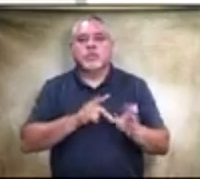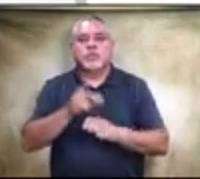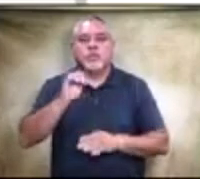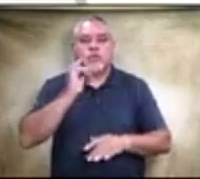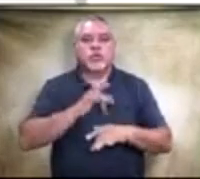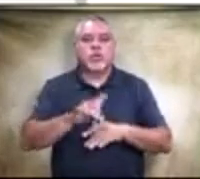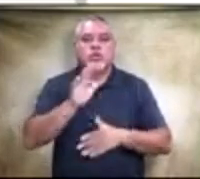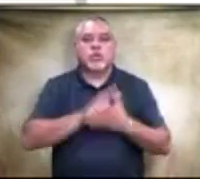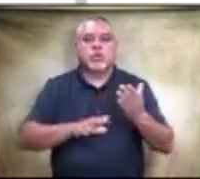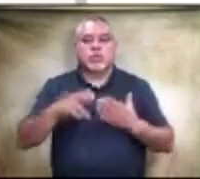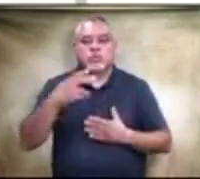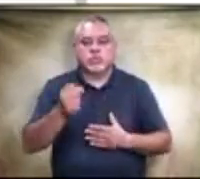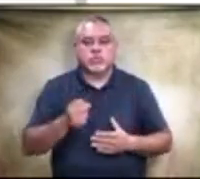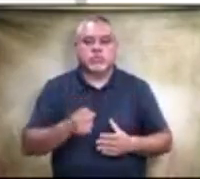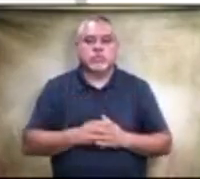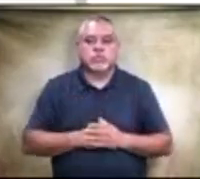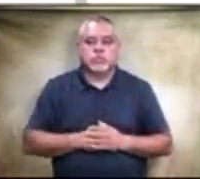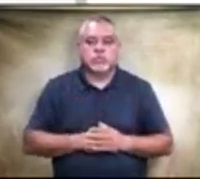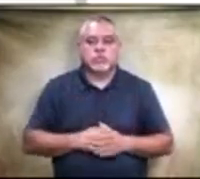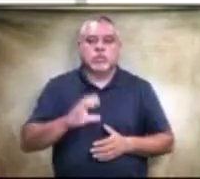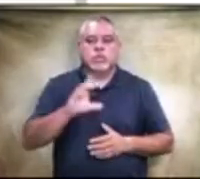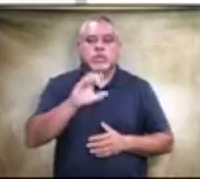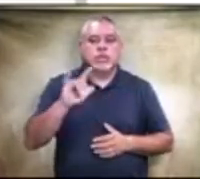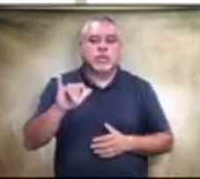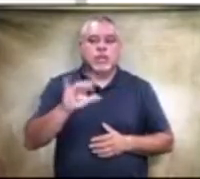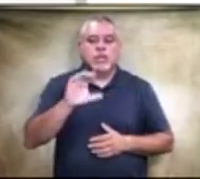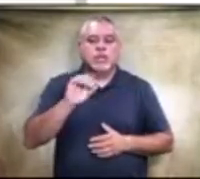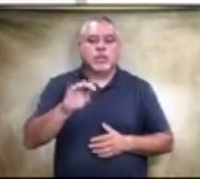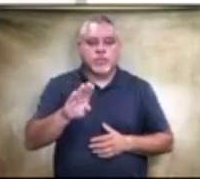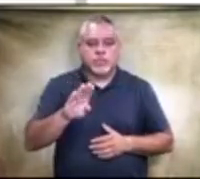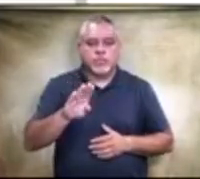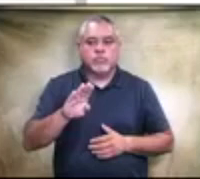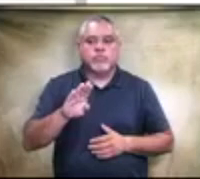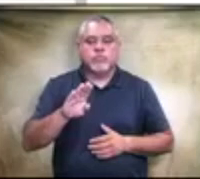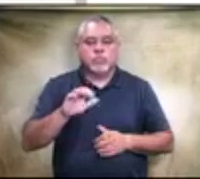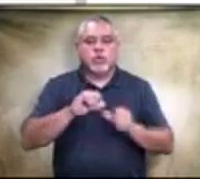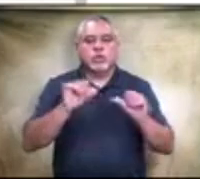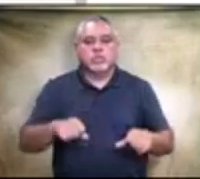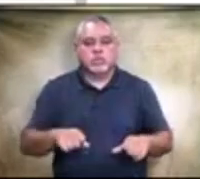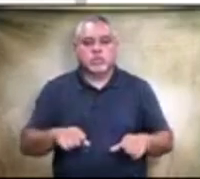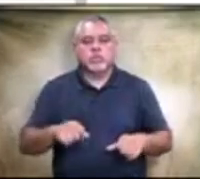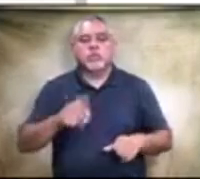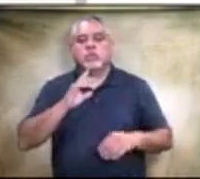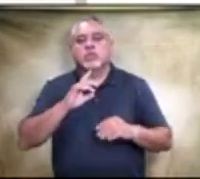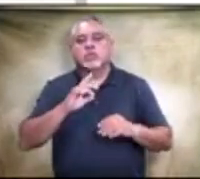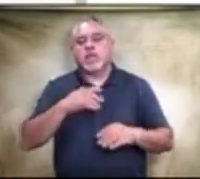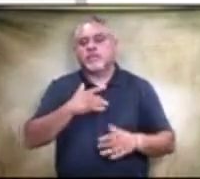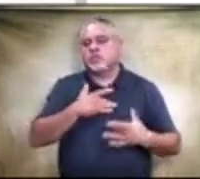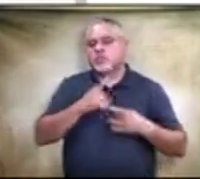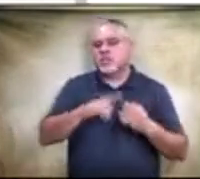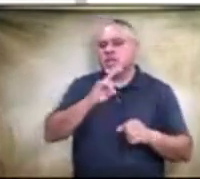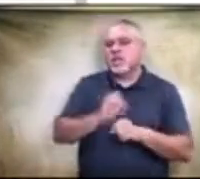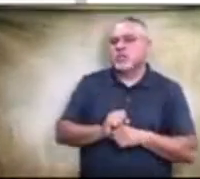projects. I, I have a few questions concerning the, uh, the actual process. This is, this is Sam.